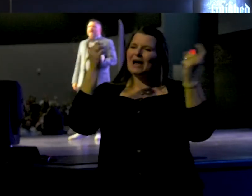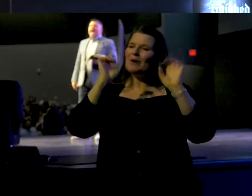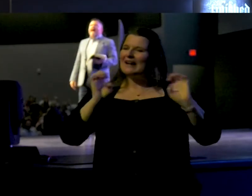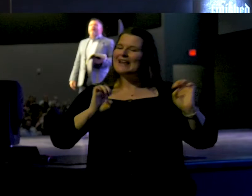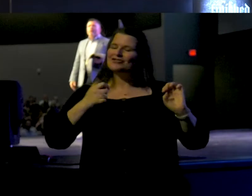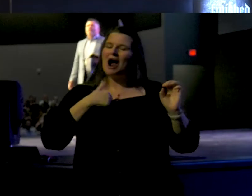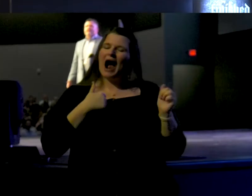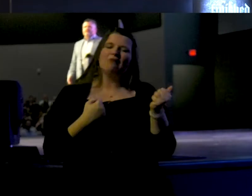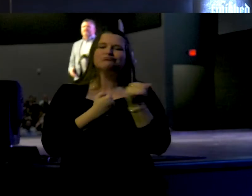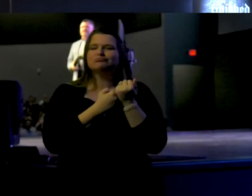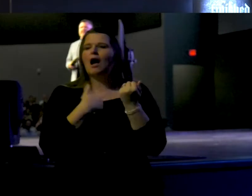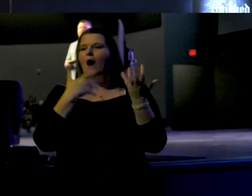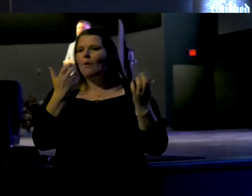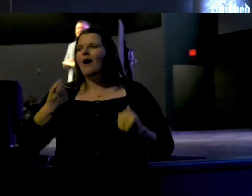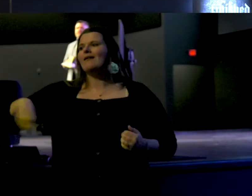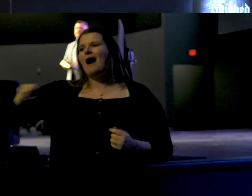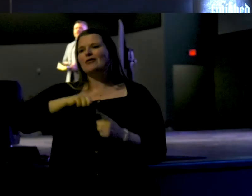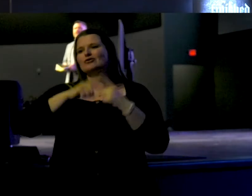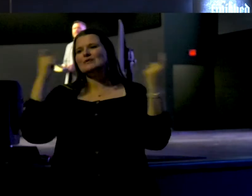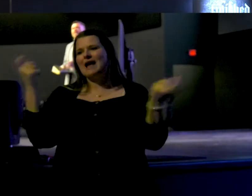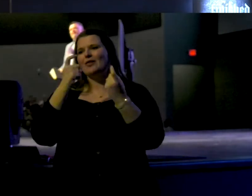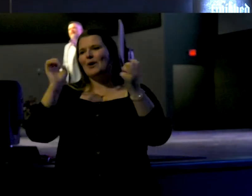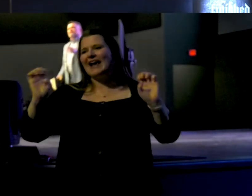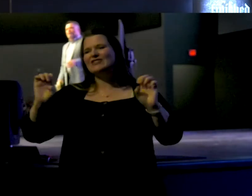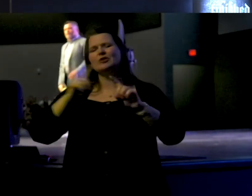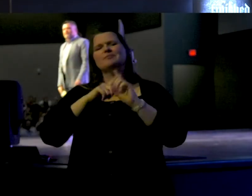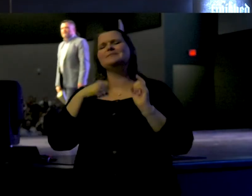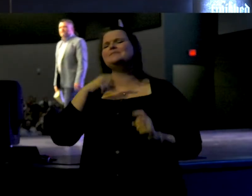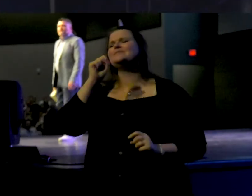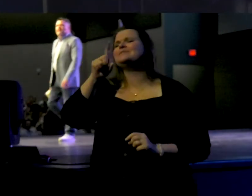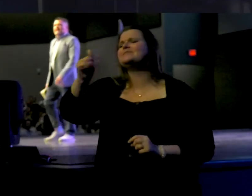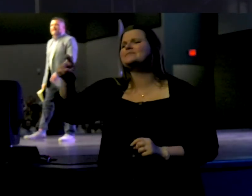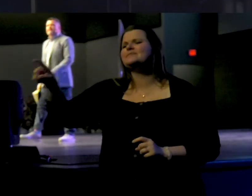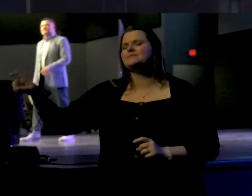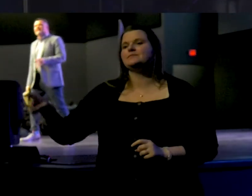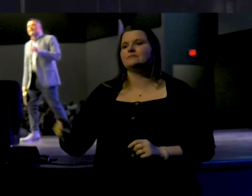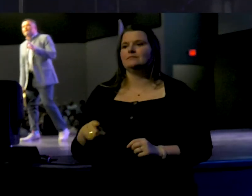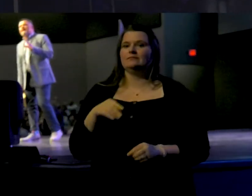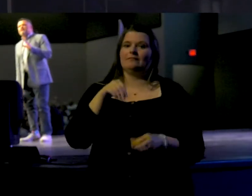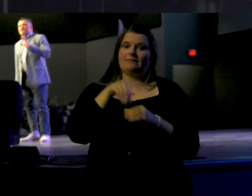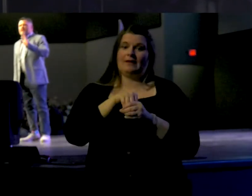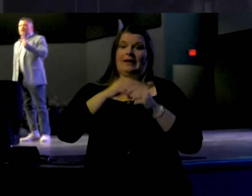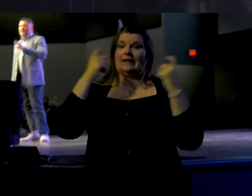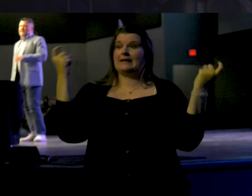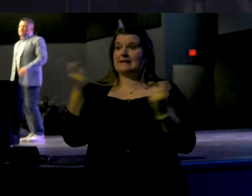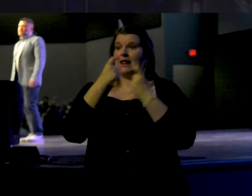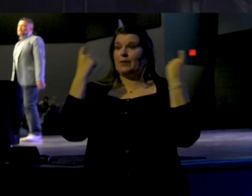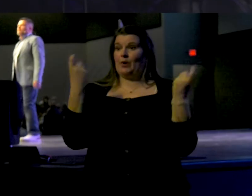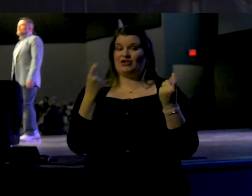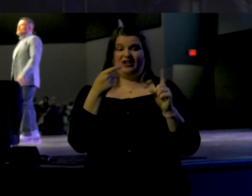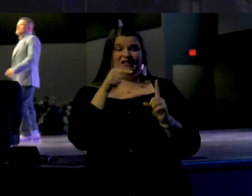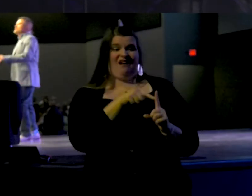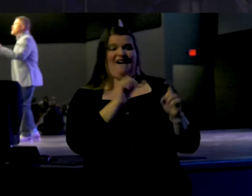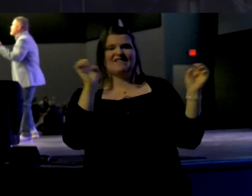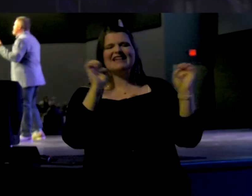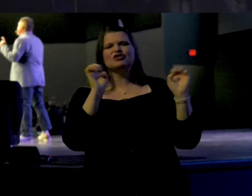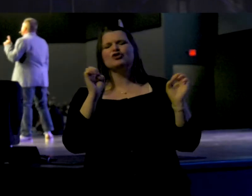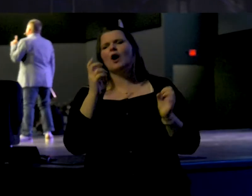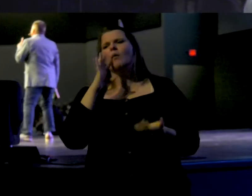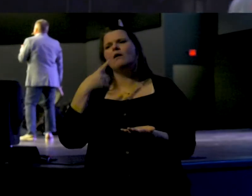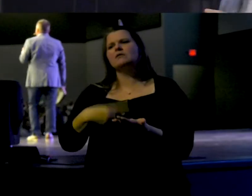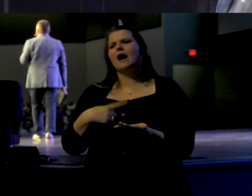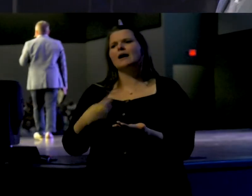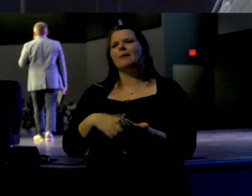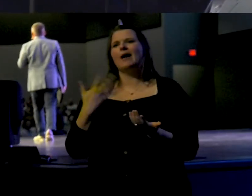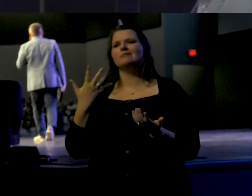Easter. I want us to celebrate Easter. But let me ask you a question. In the celebration of Easter, let's talk